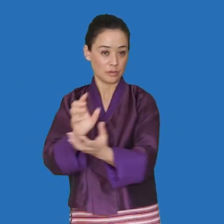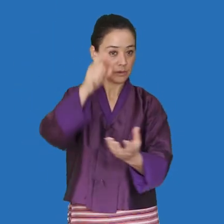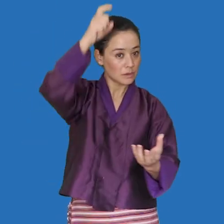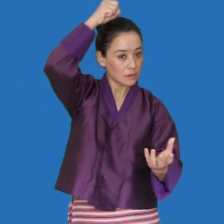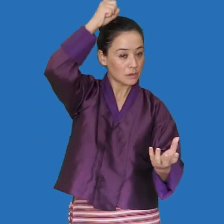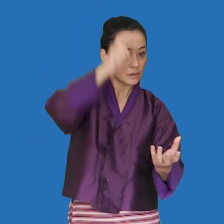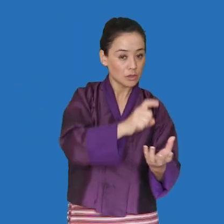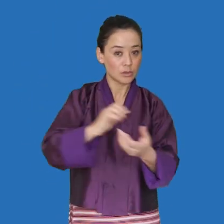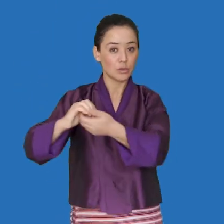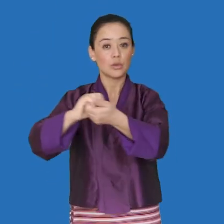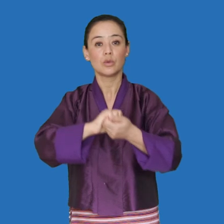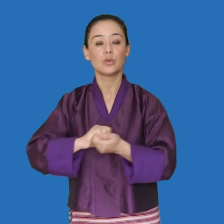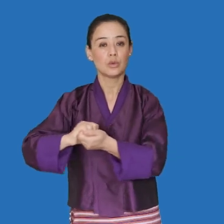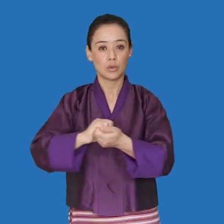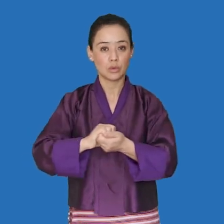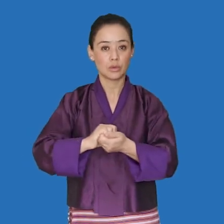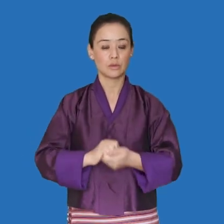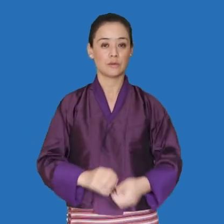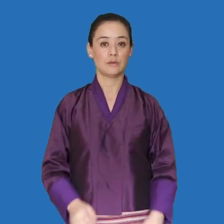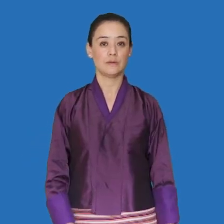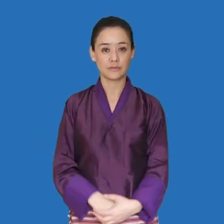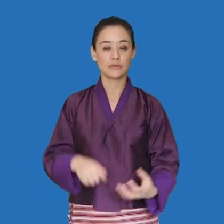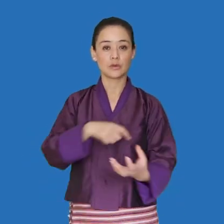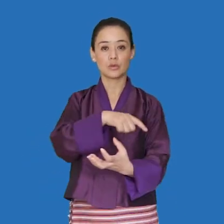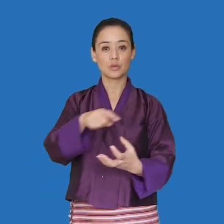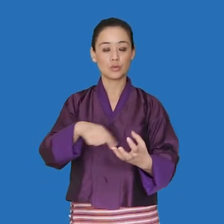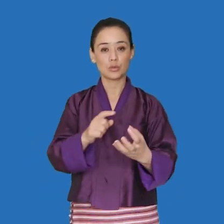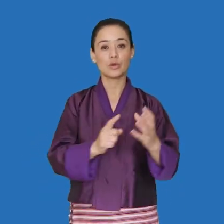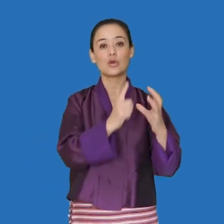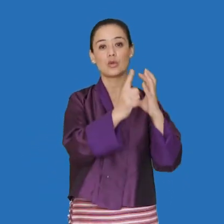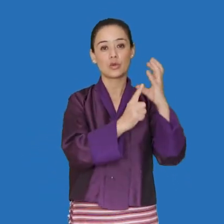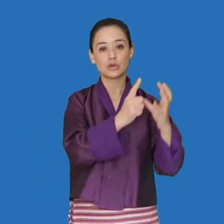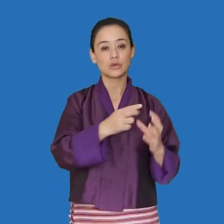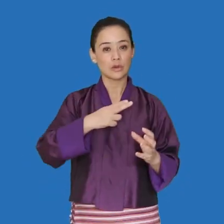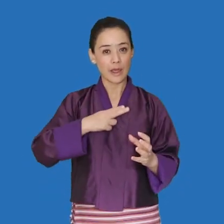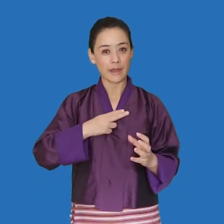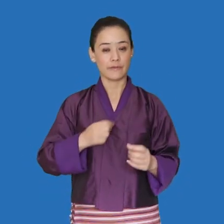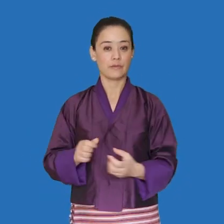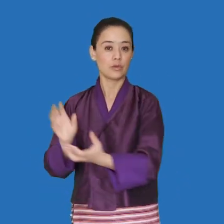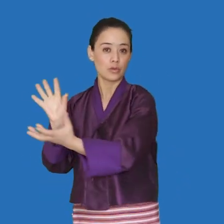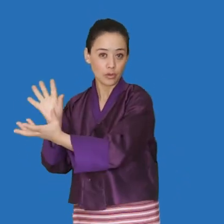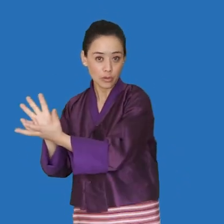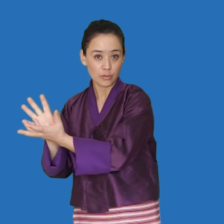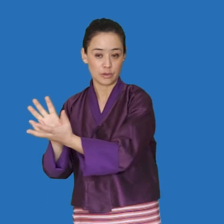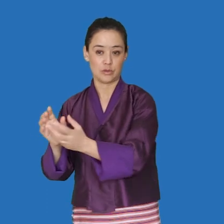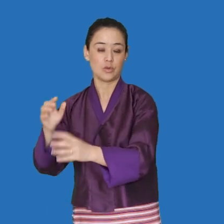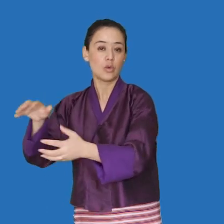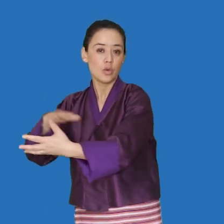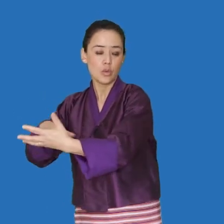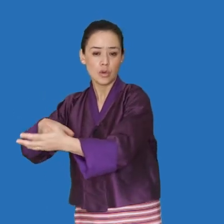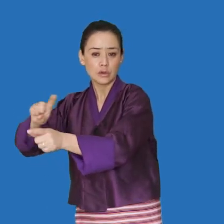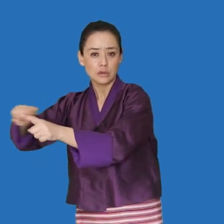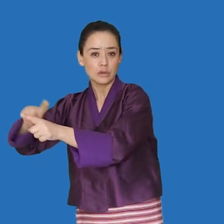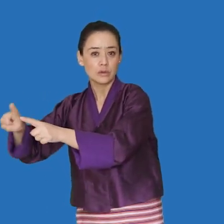democratically elected government government the constitution which is the fundamental law